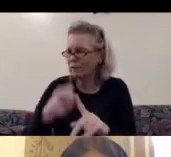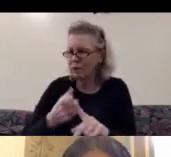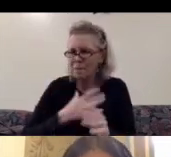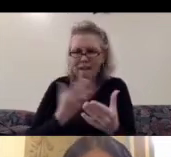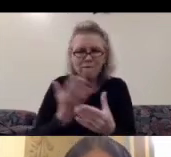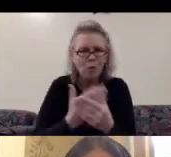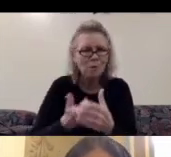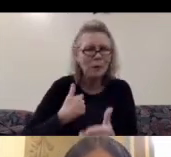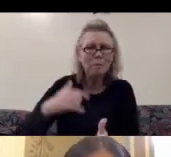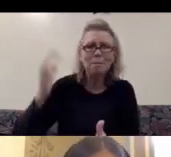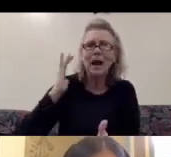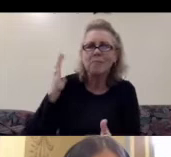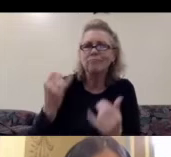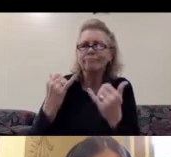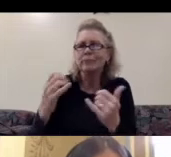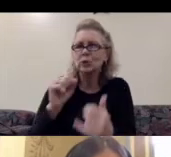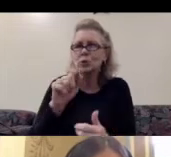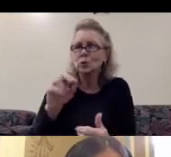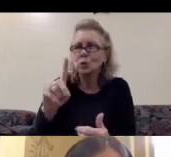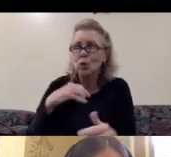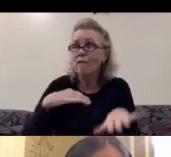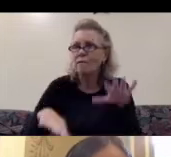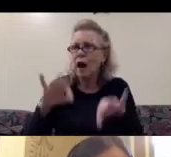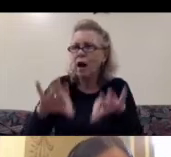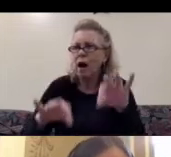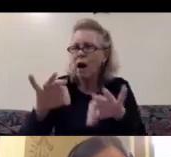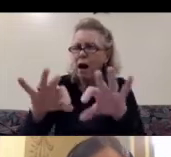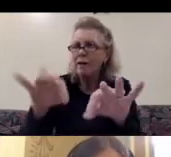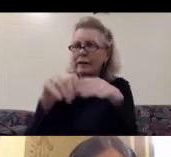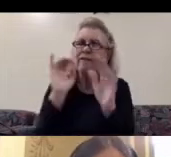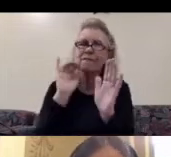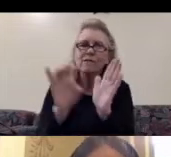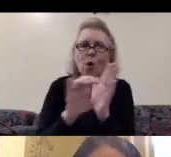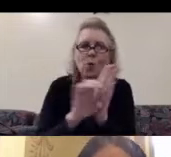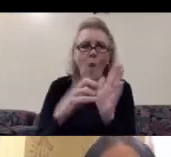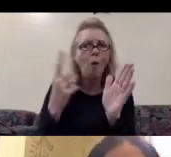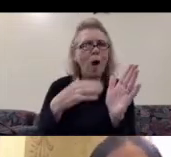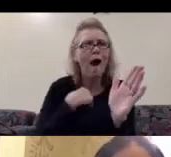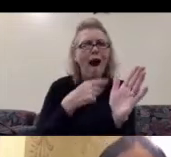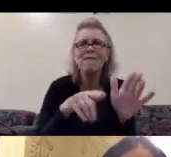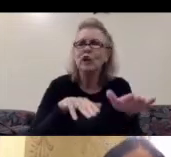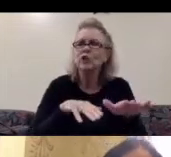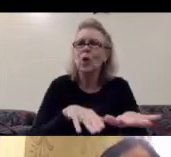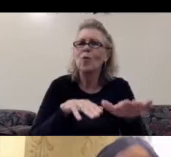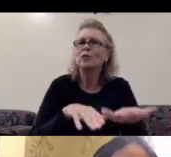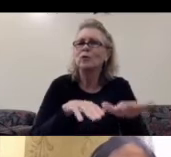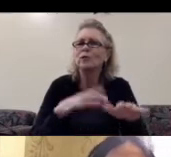studios, I found out that in many cases in the photos, there was a sewing machine. Next, please.